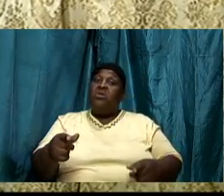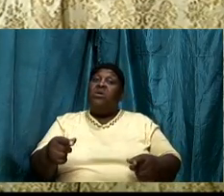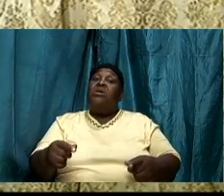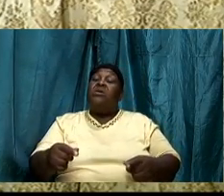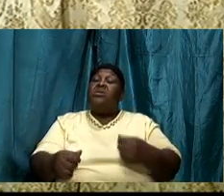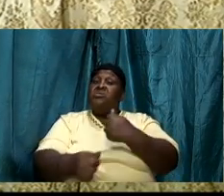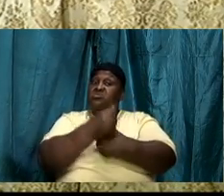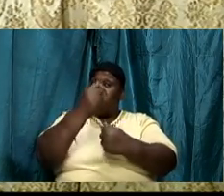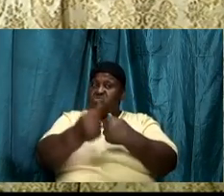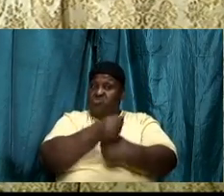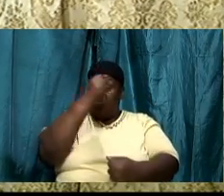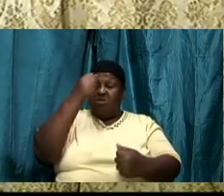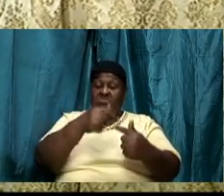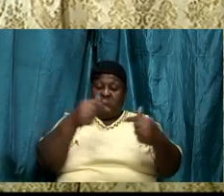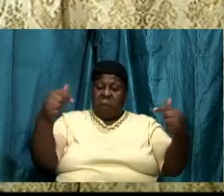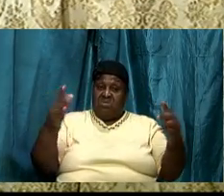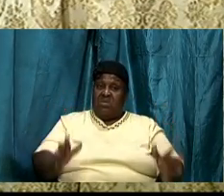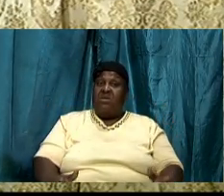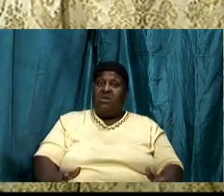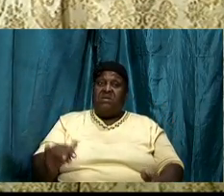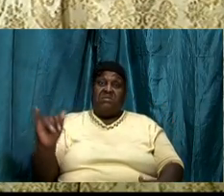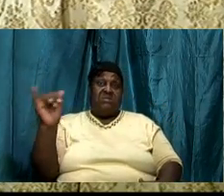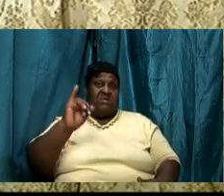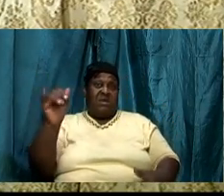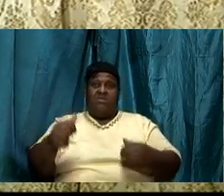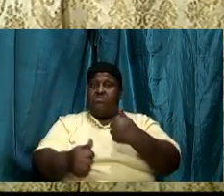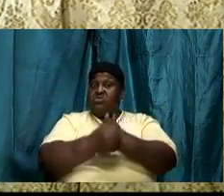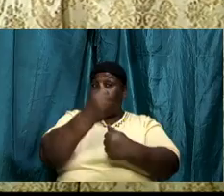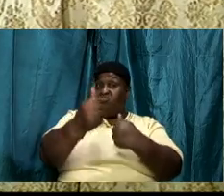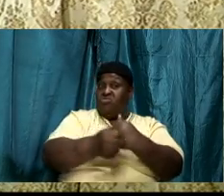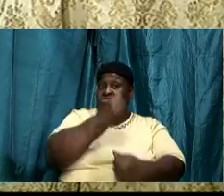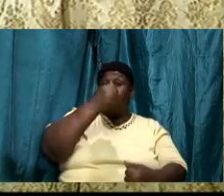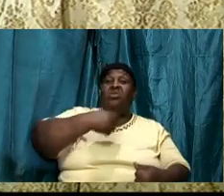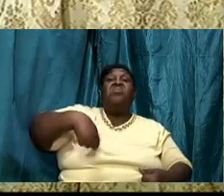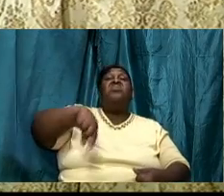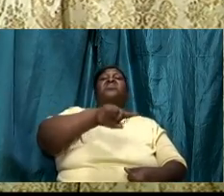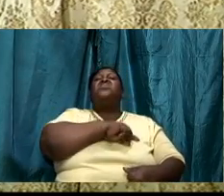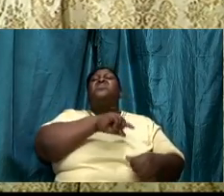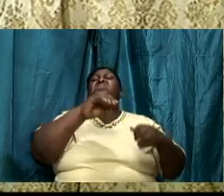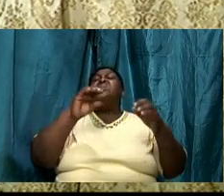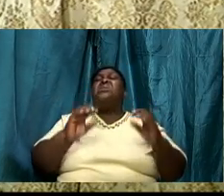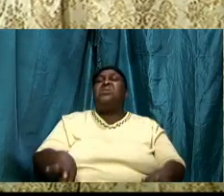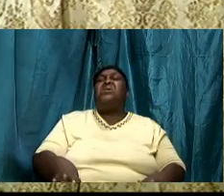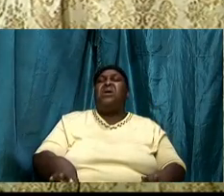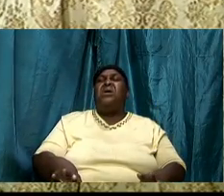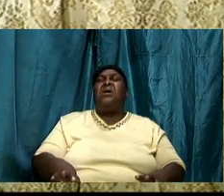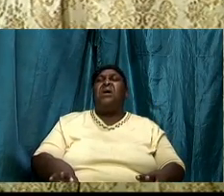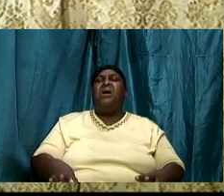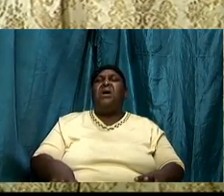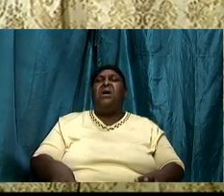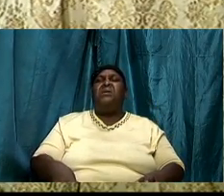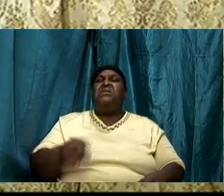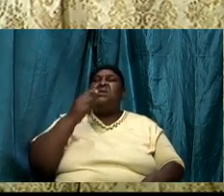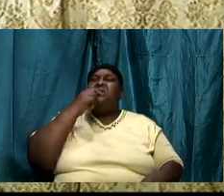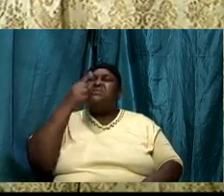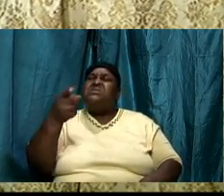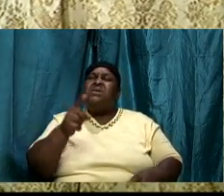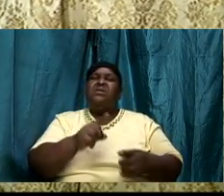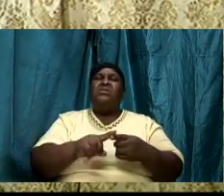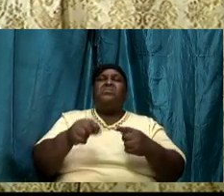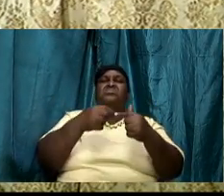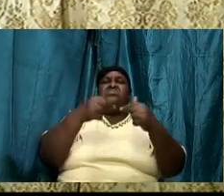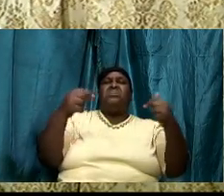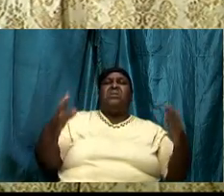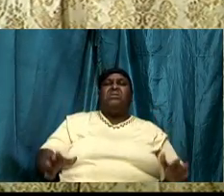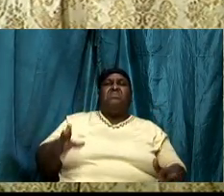the same destruction that we can place upon the enemy of our soul, who is Satan and his minions.